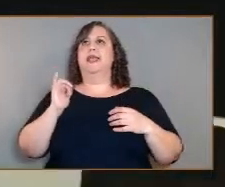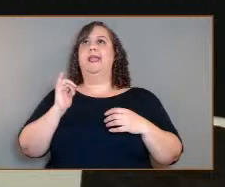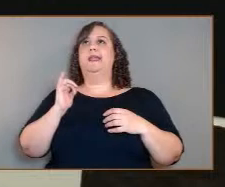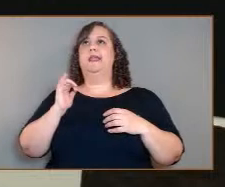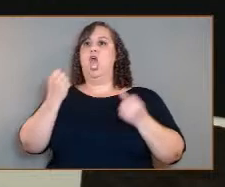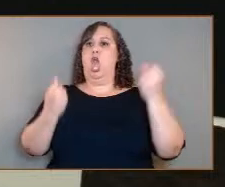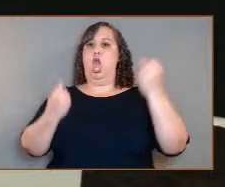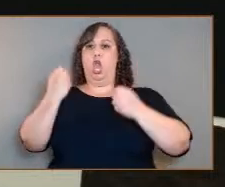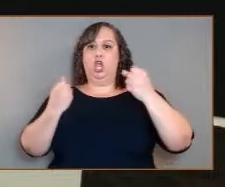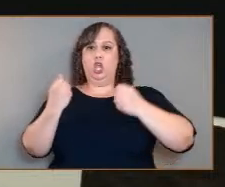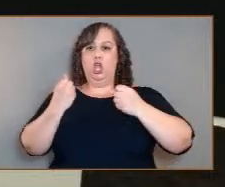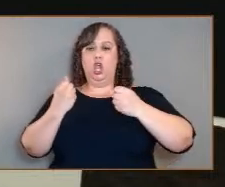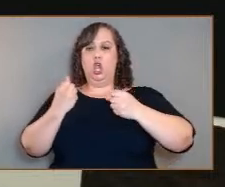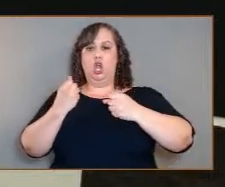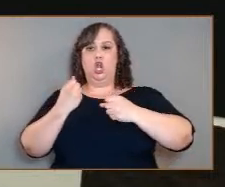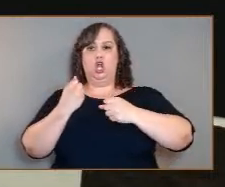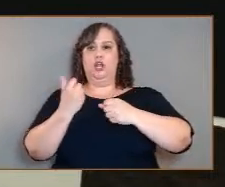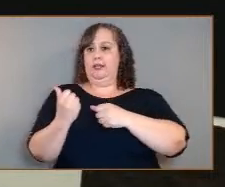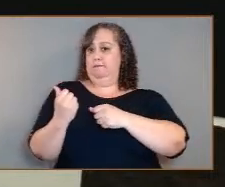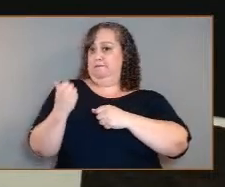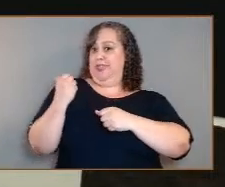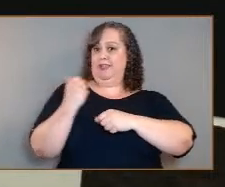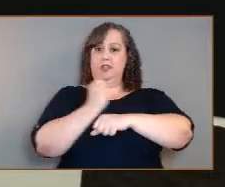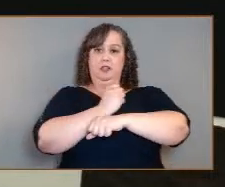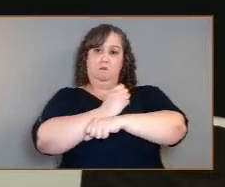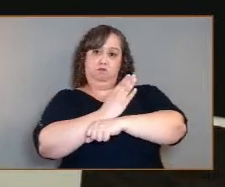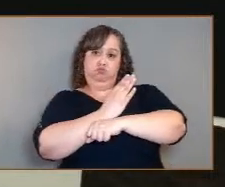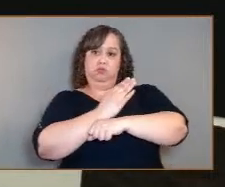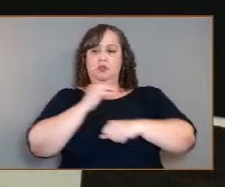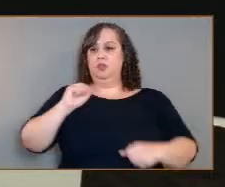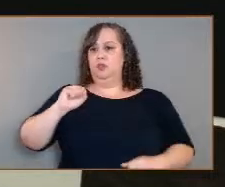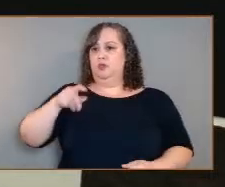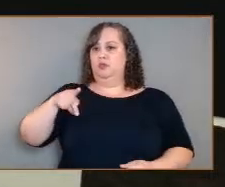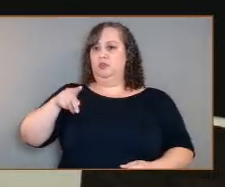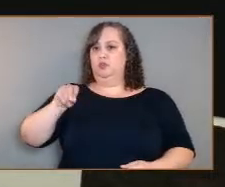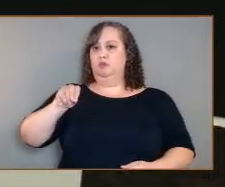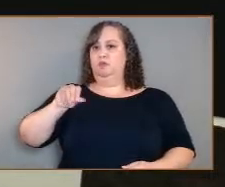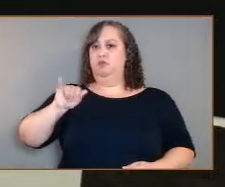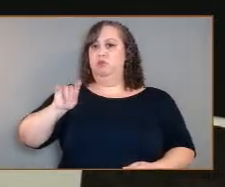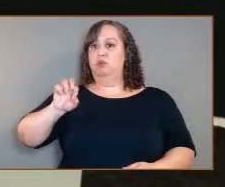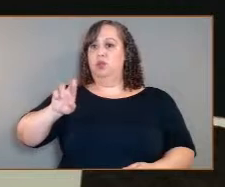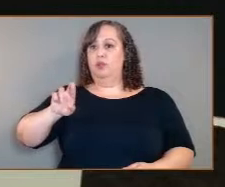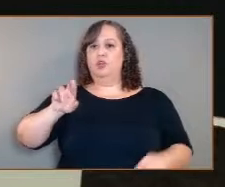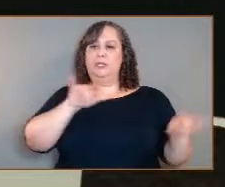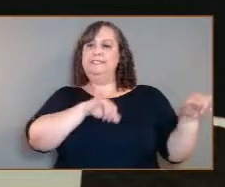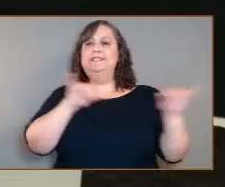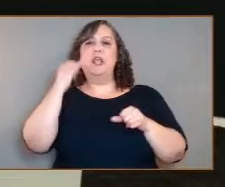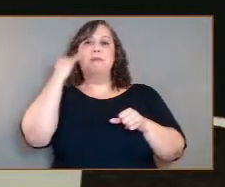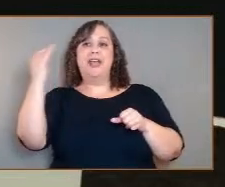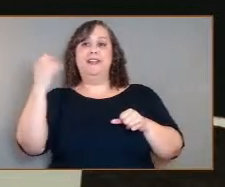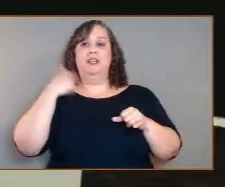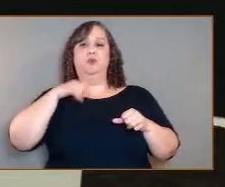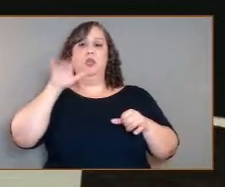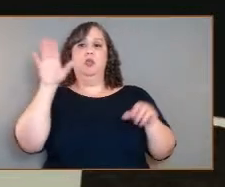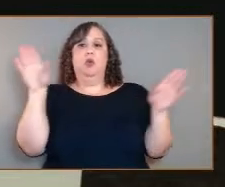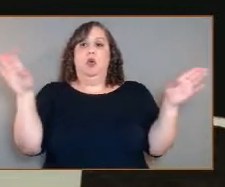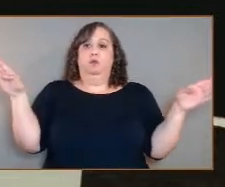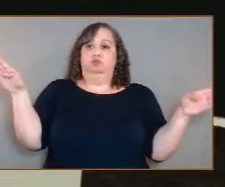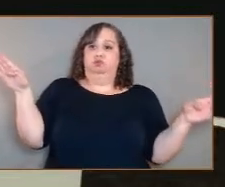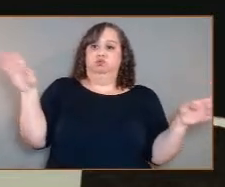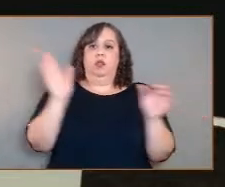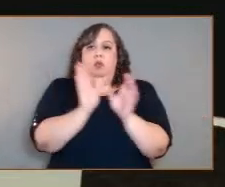racing car. Well, we use our solar panels instead, and we dip gently into the atmosphere, and it slows us down over the